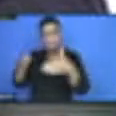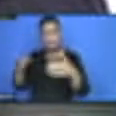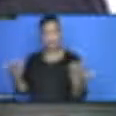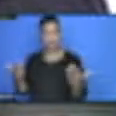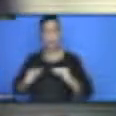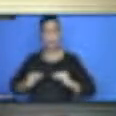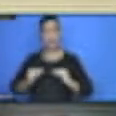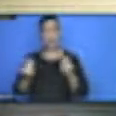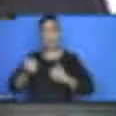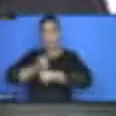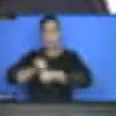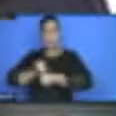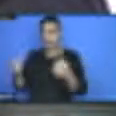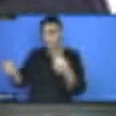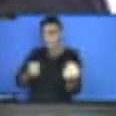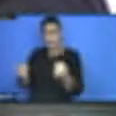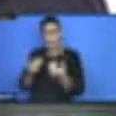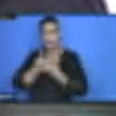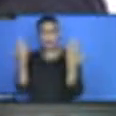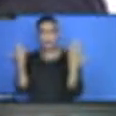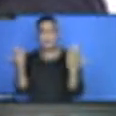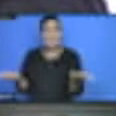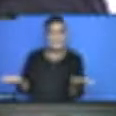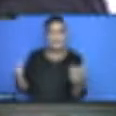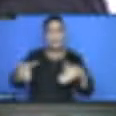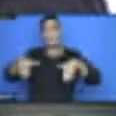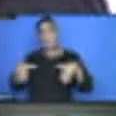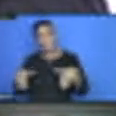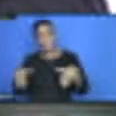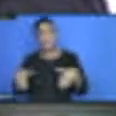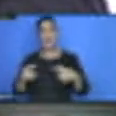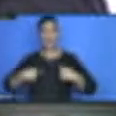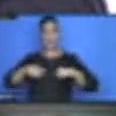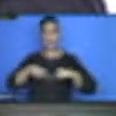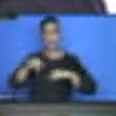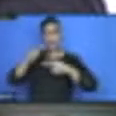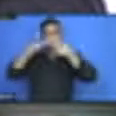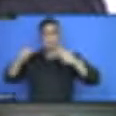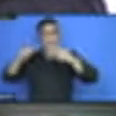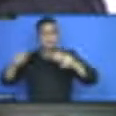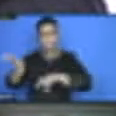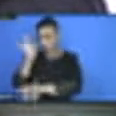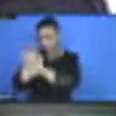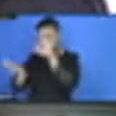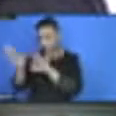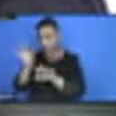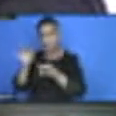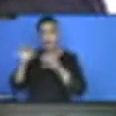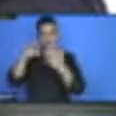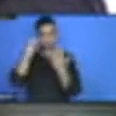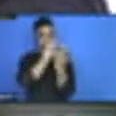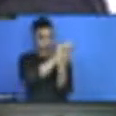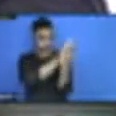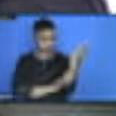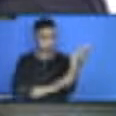obviously we undertook the study, the findings were made, recommendations were made, we developed what we call the national